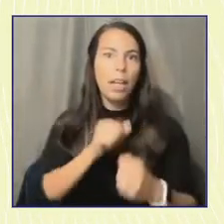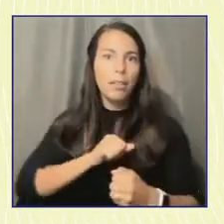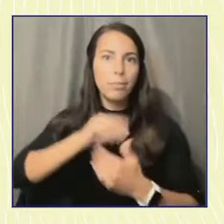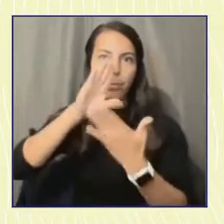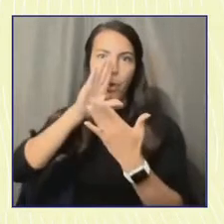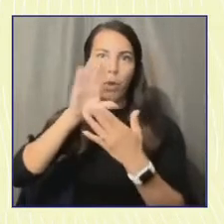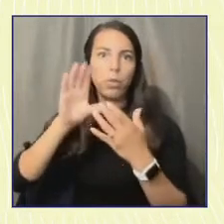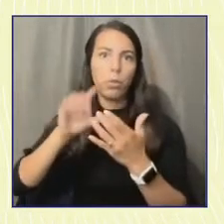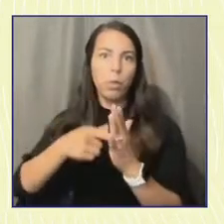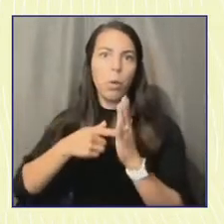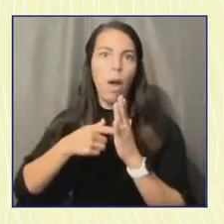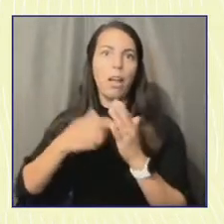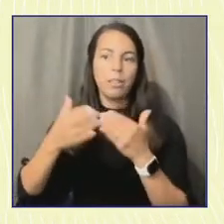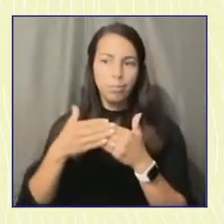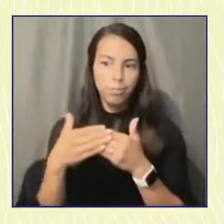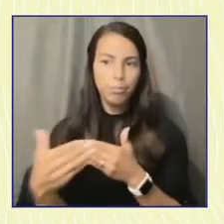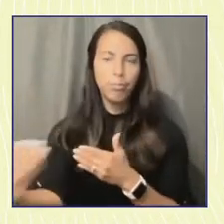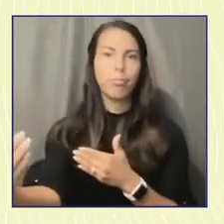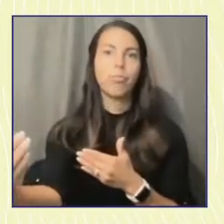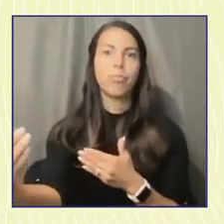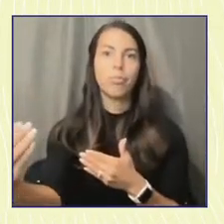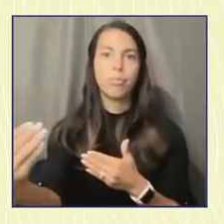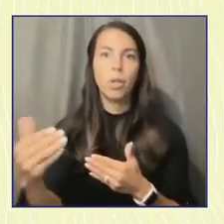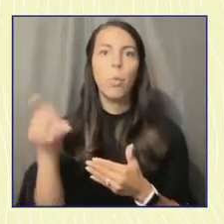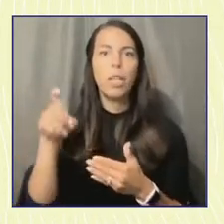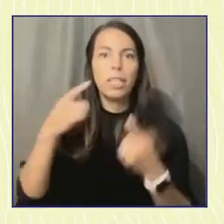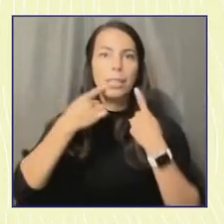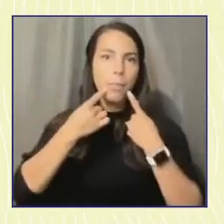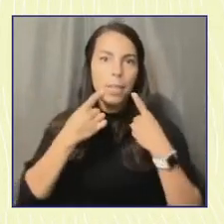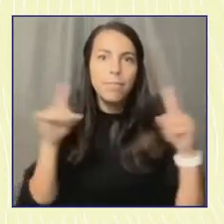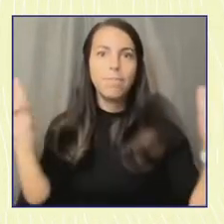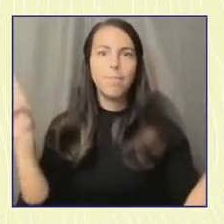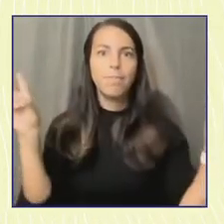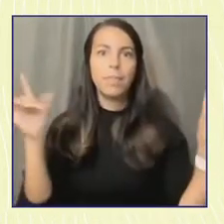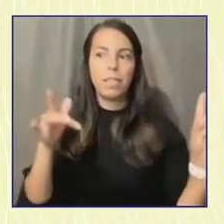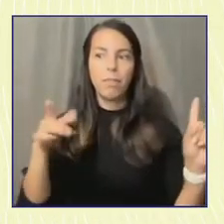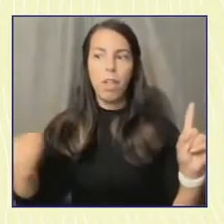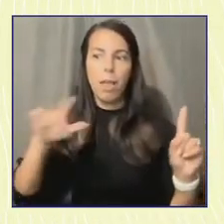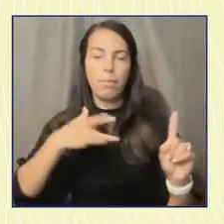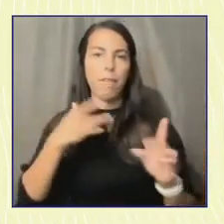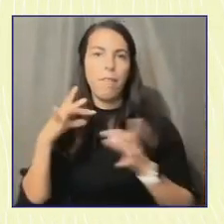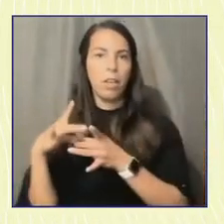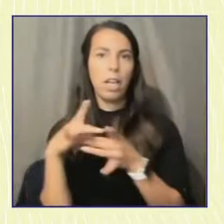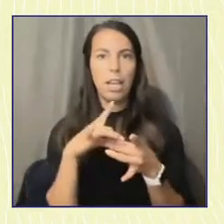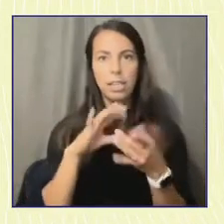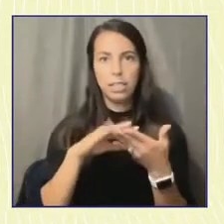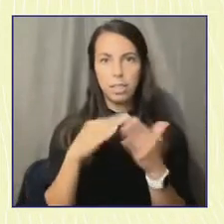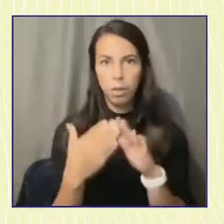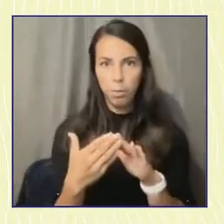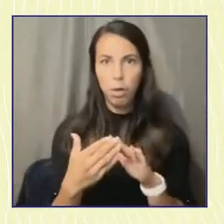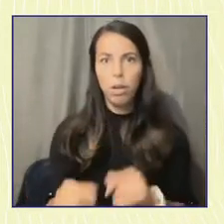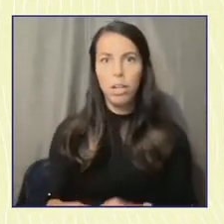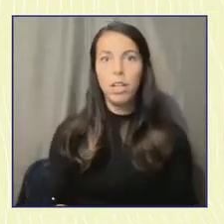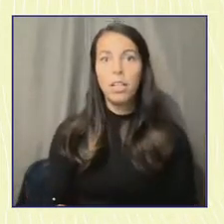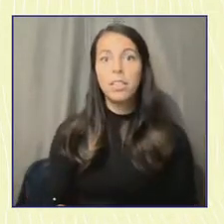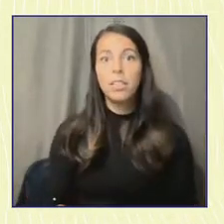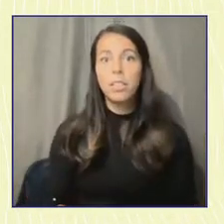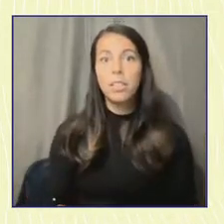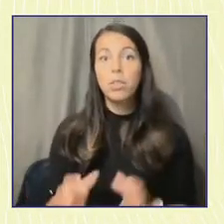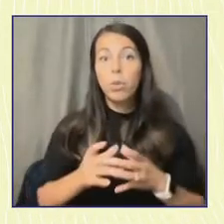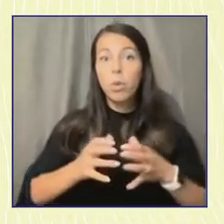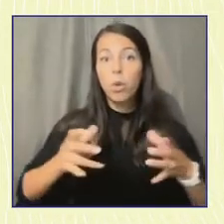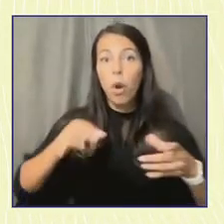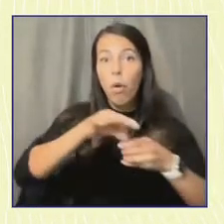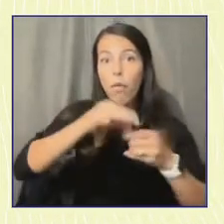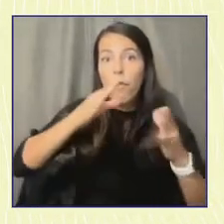developing young people's sense of efficacy and connection to their communities. To grow voters rather than simply mobilize them